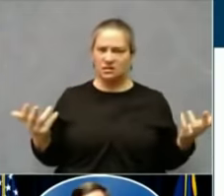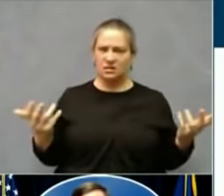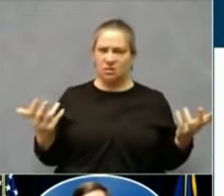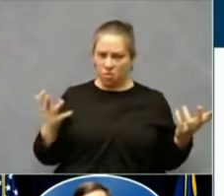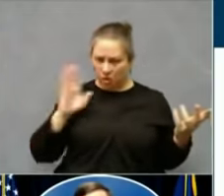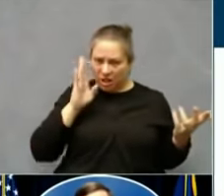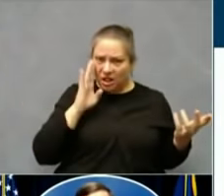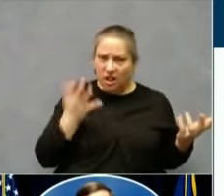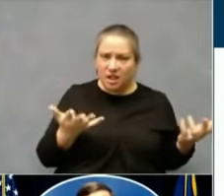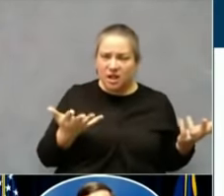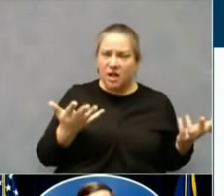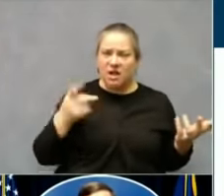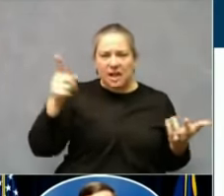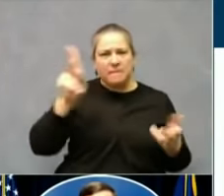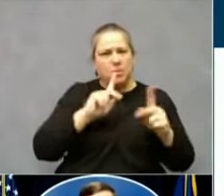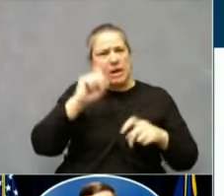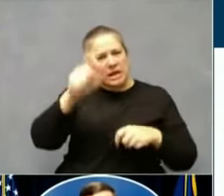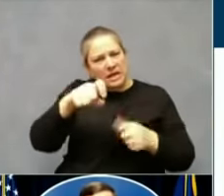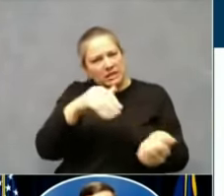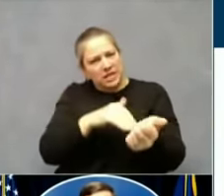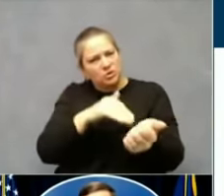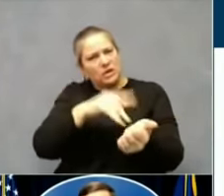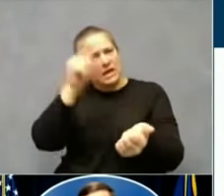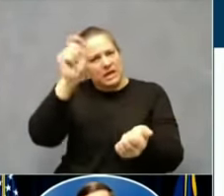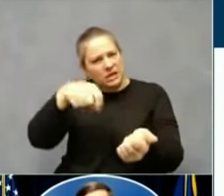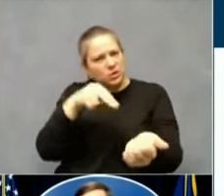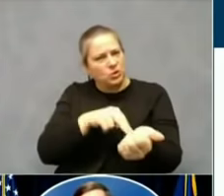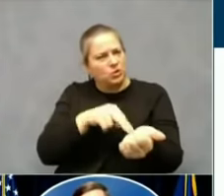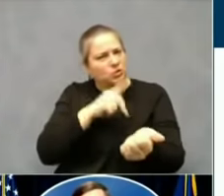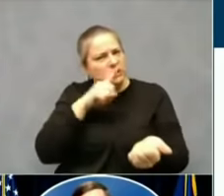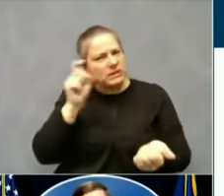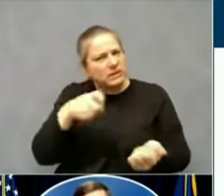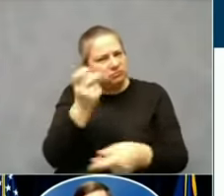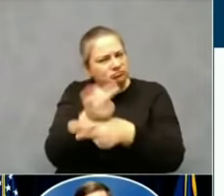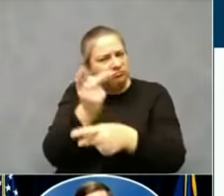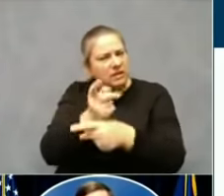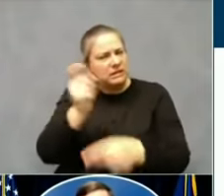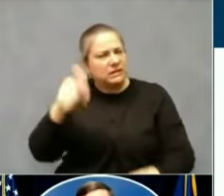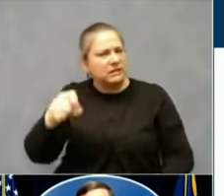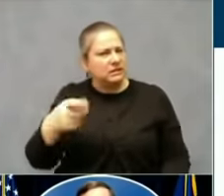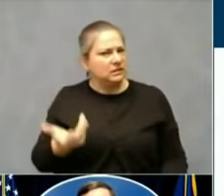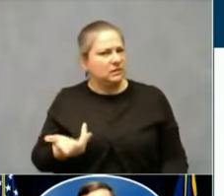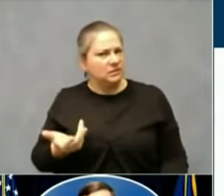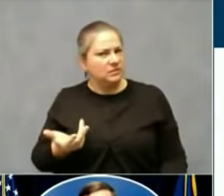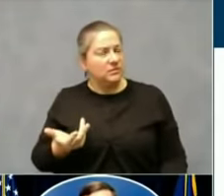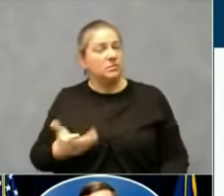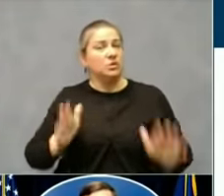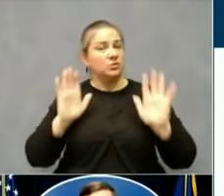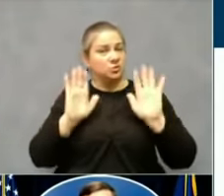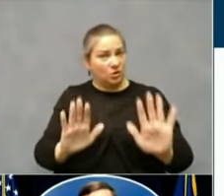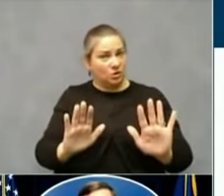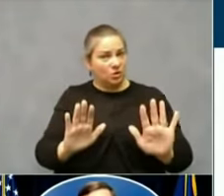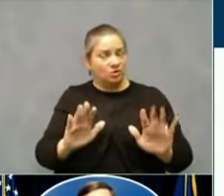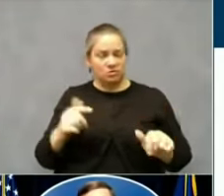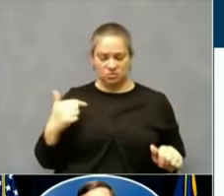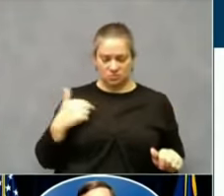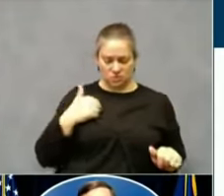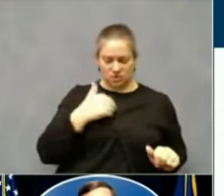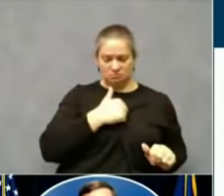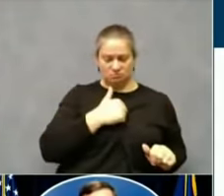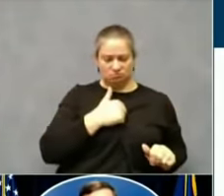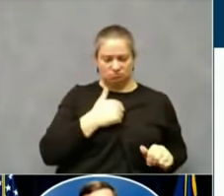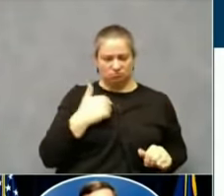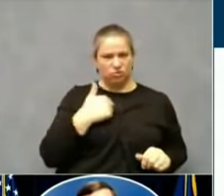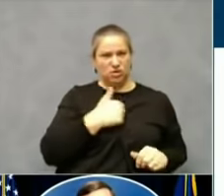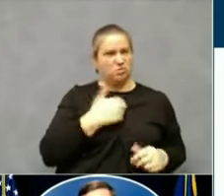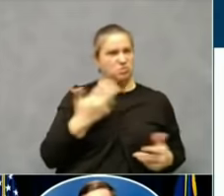What we are seeing, what we are concerned about, we're taking action before before we hit the point of